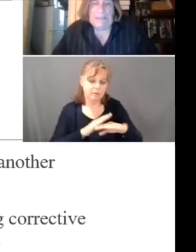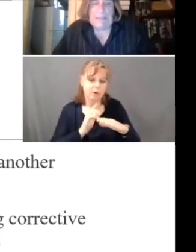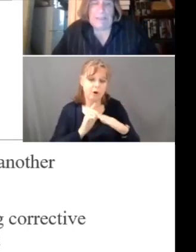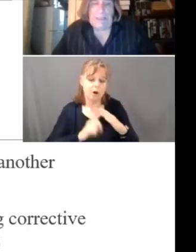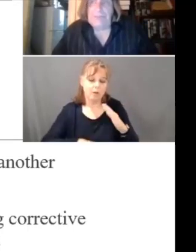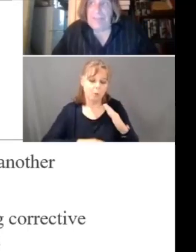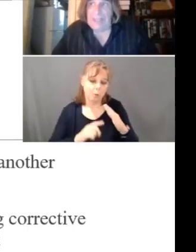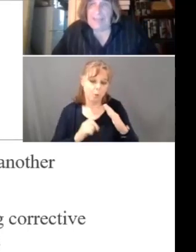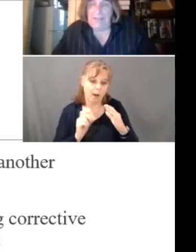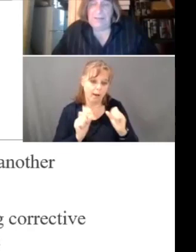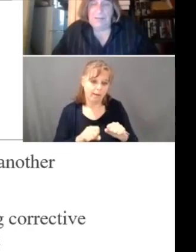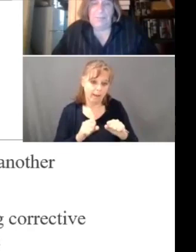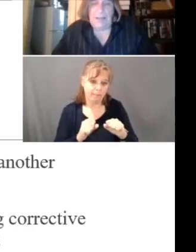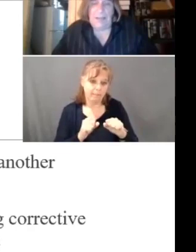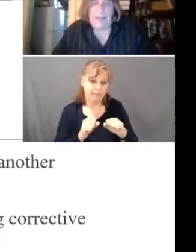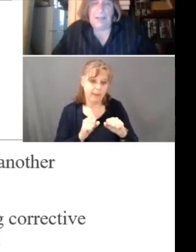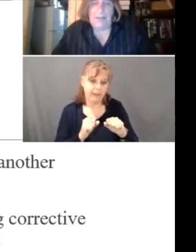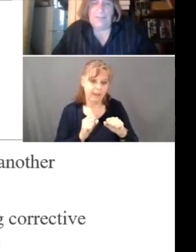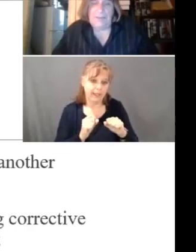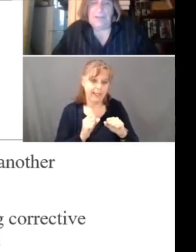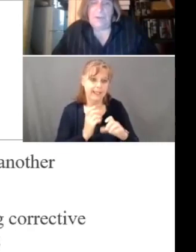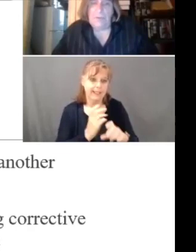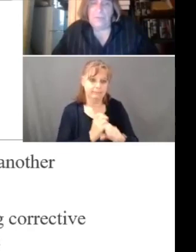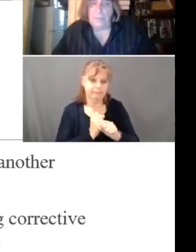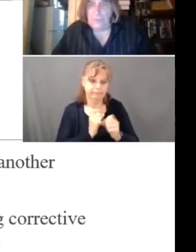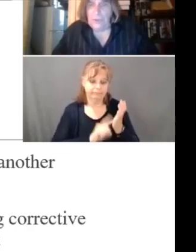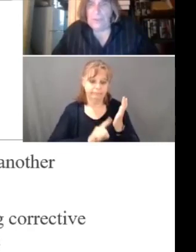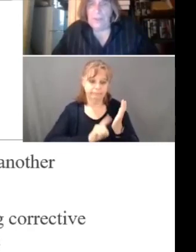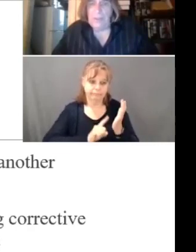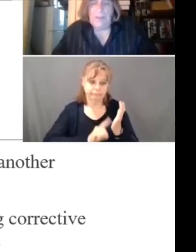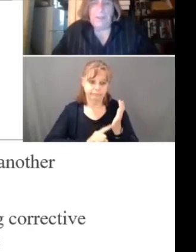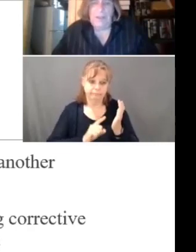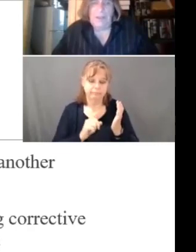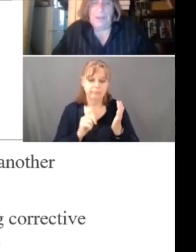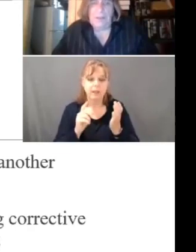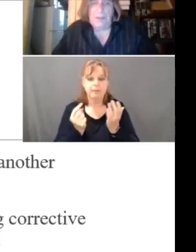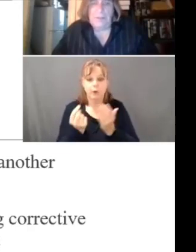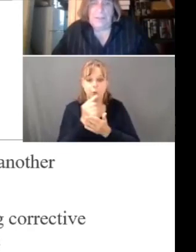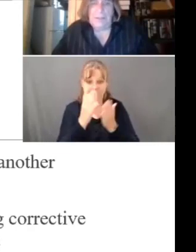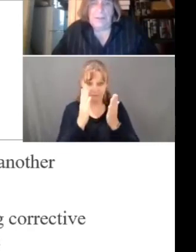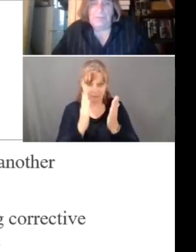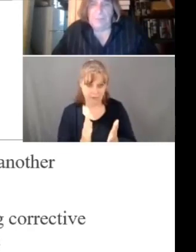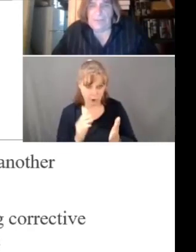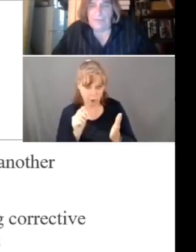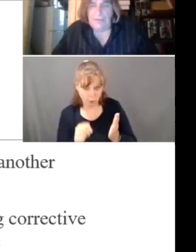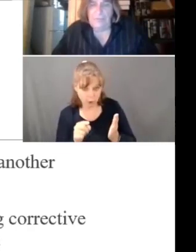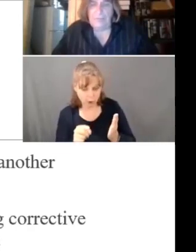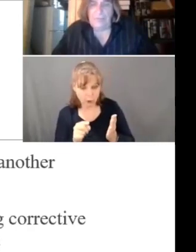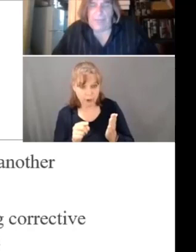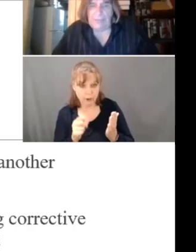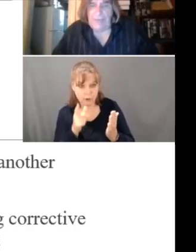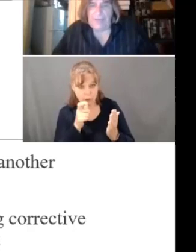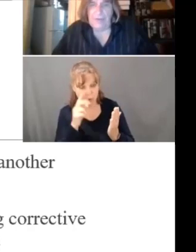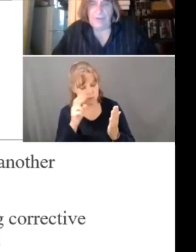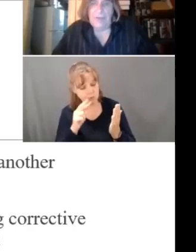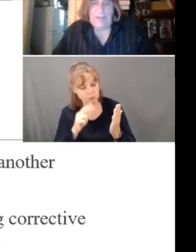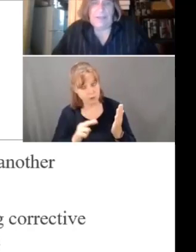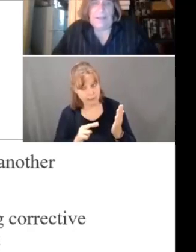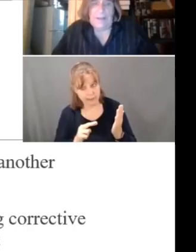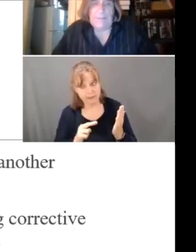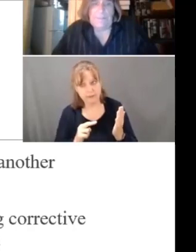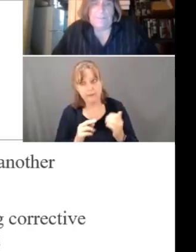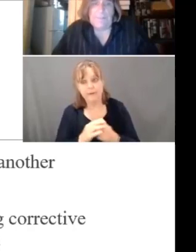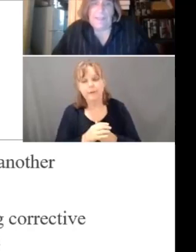obtained by, uh, somebody who is reviewing, uh, the information from the fact finder.